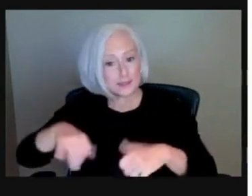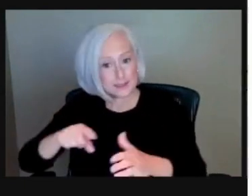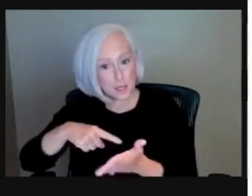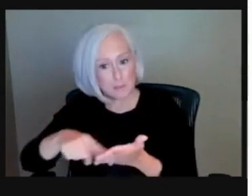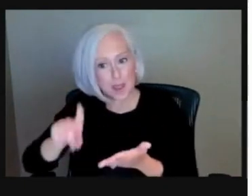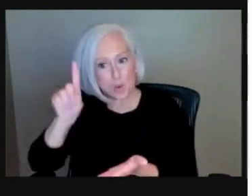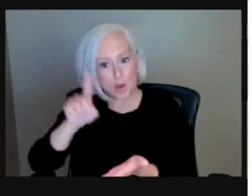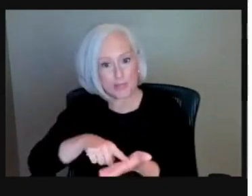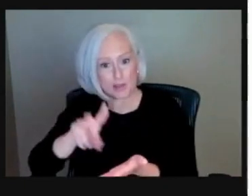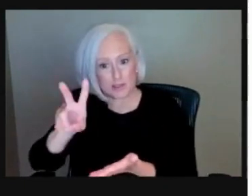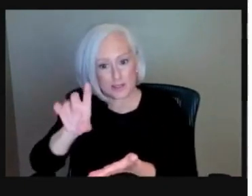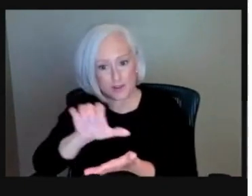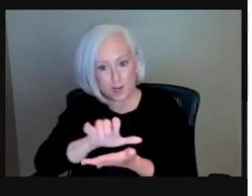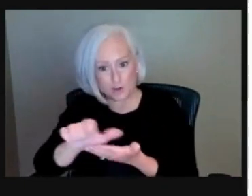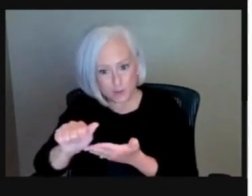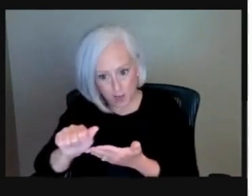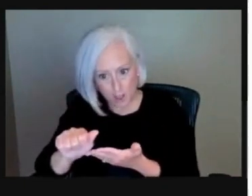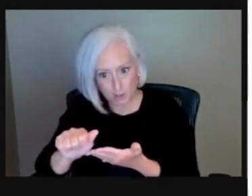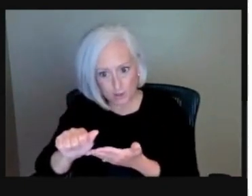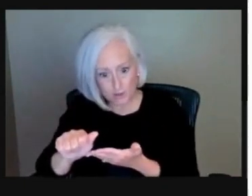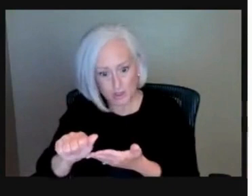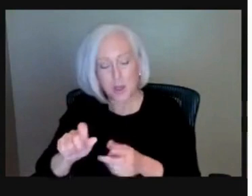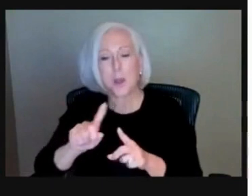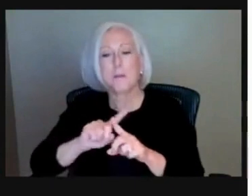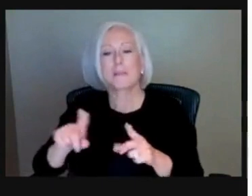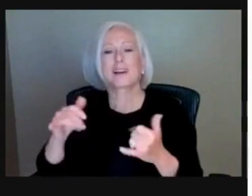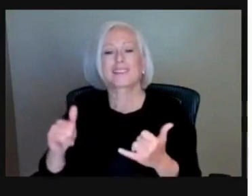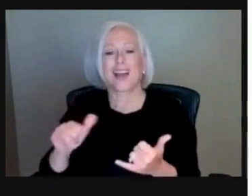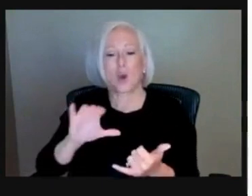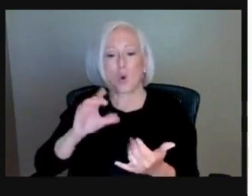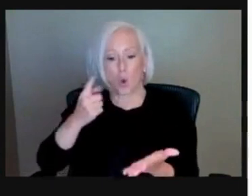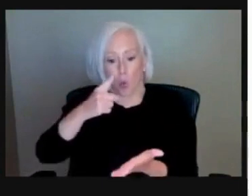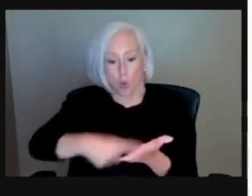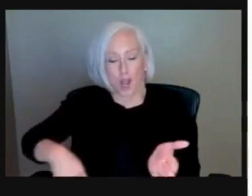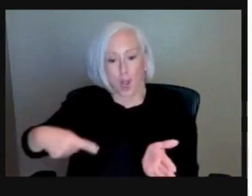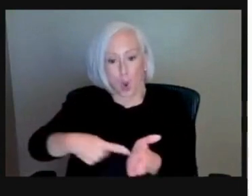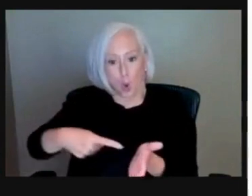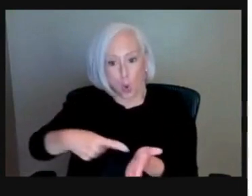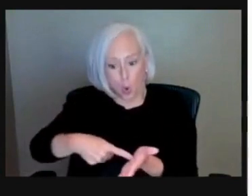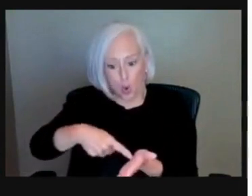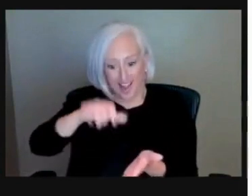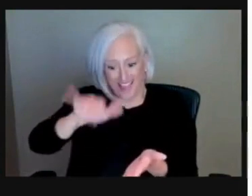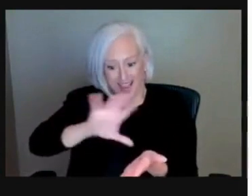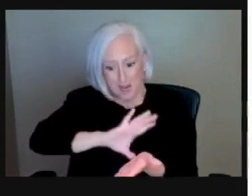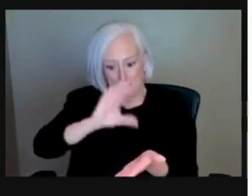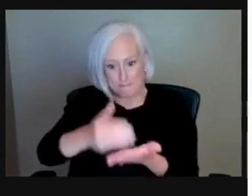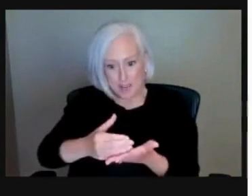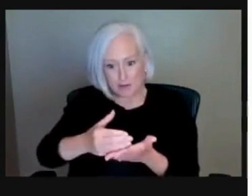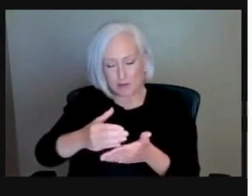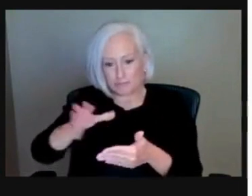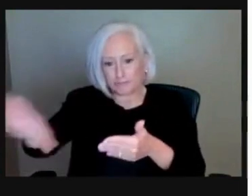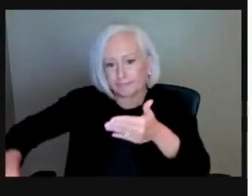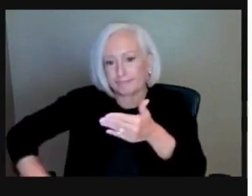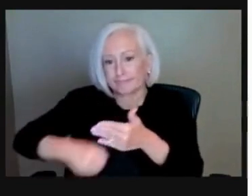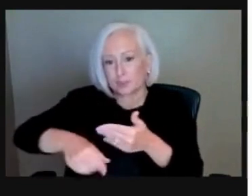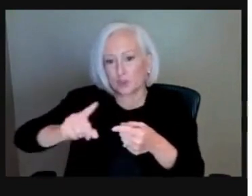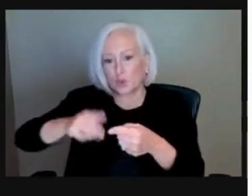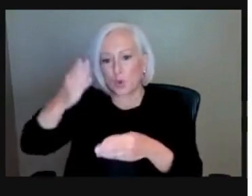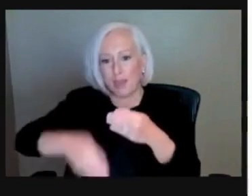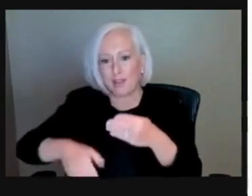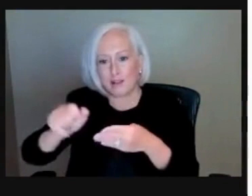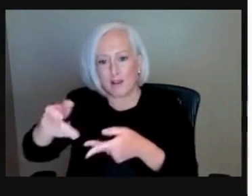not that they're forgiving the money. They're paying it for us right now, the mortgage insurance company,